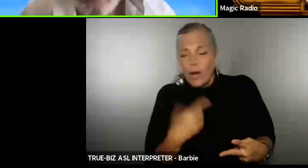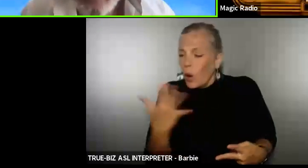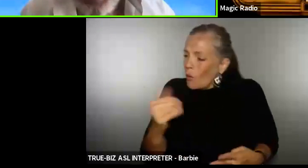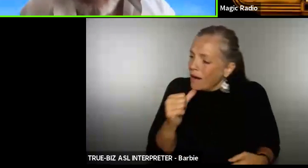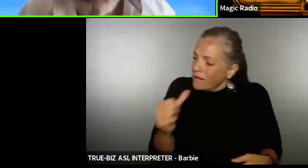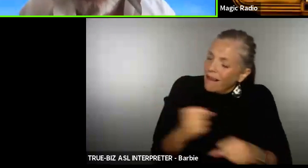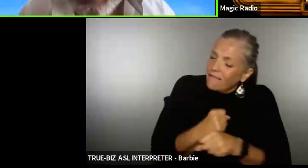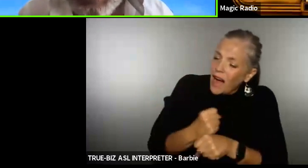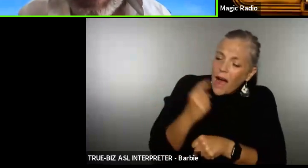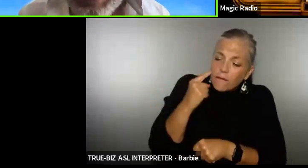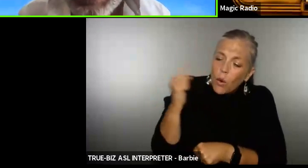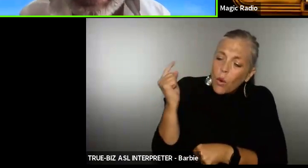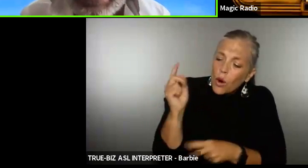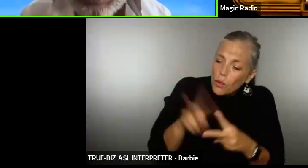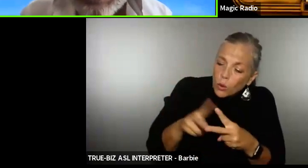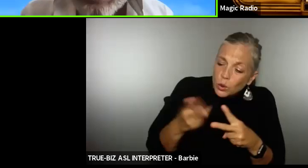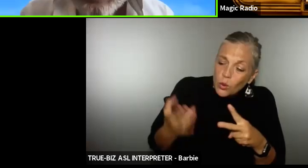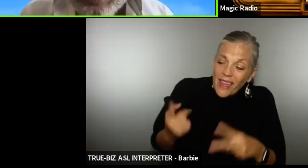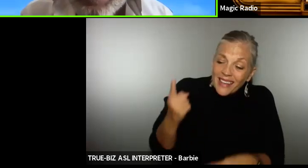things in America